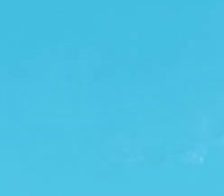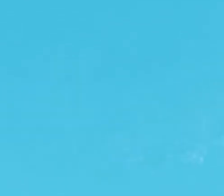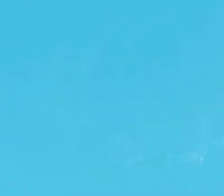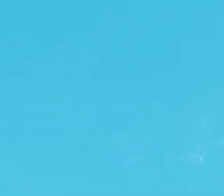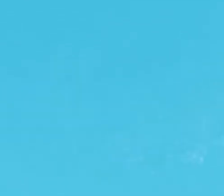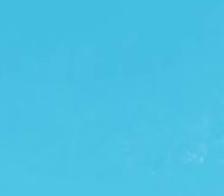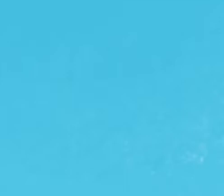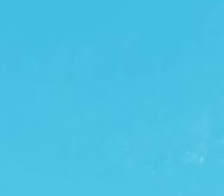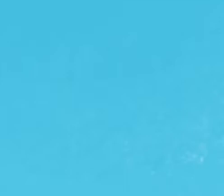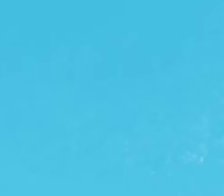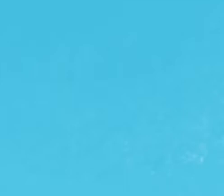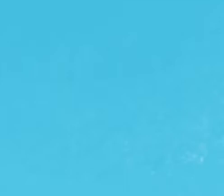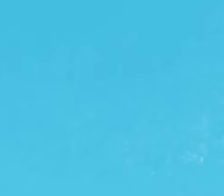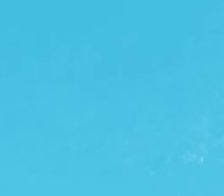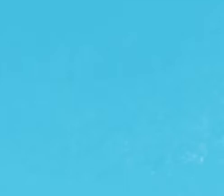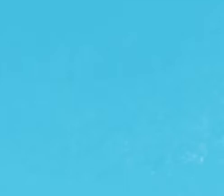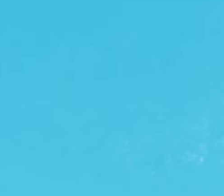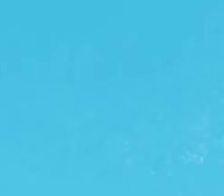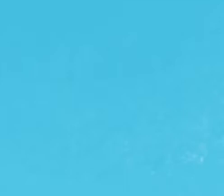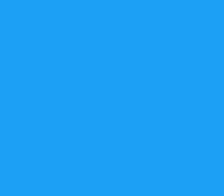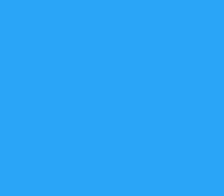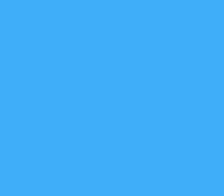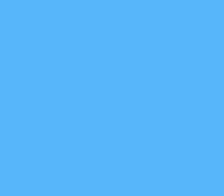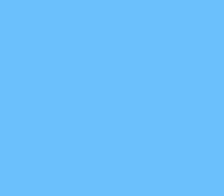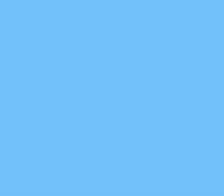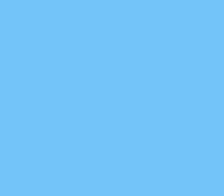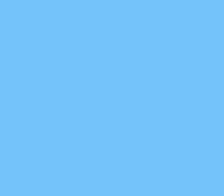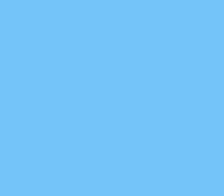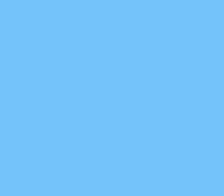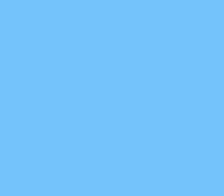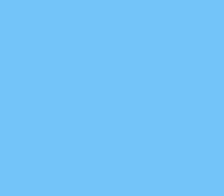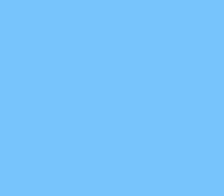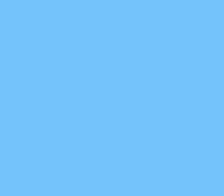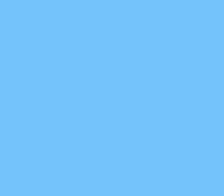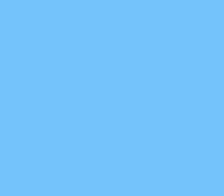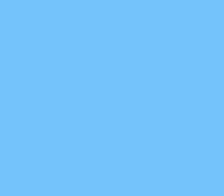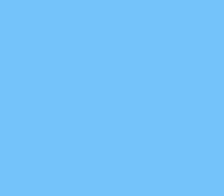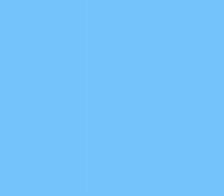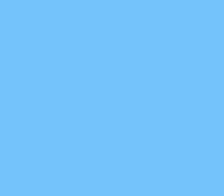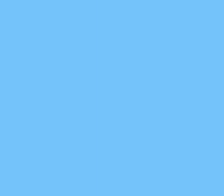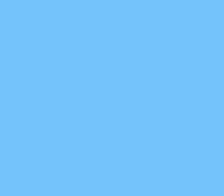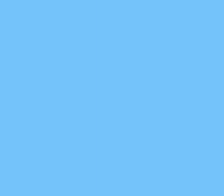I am my friend, the love to